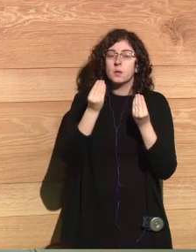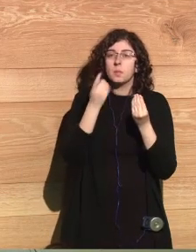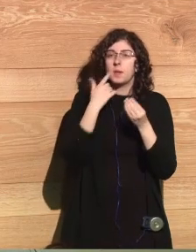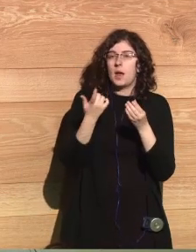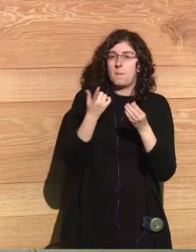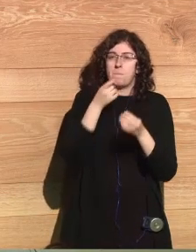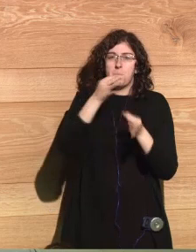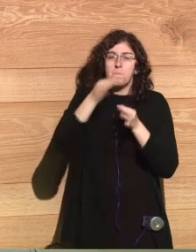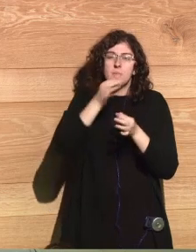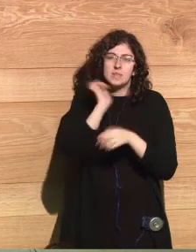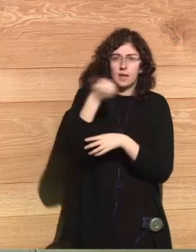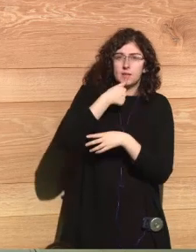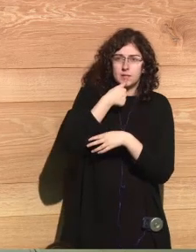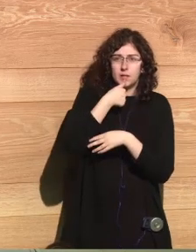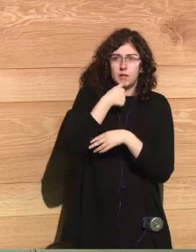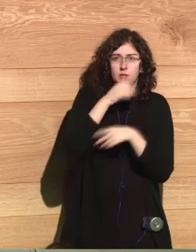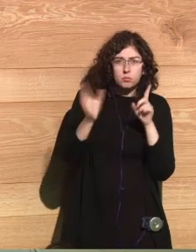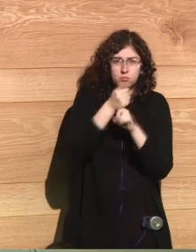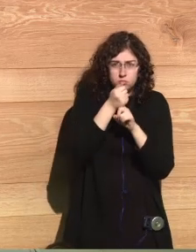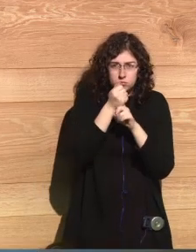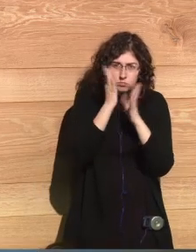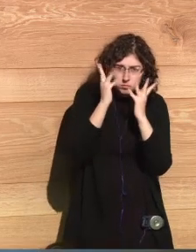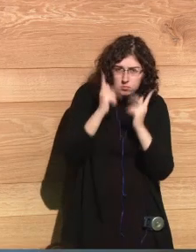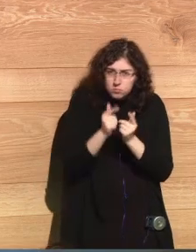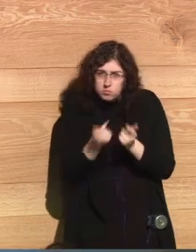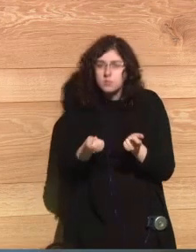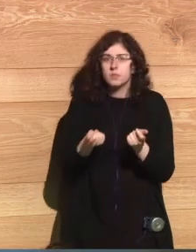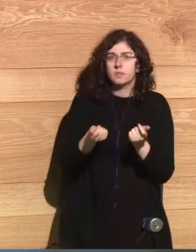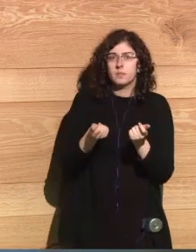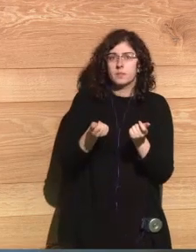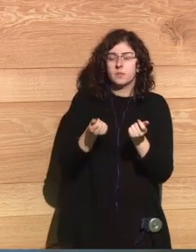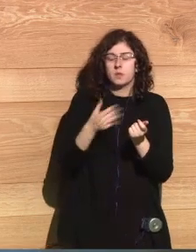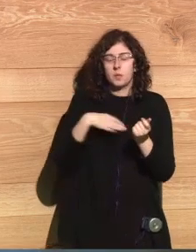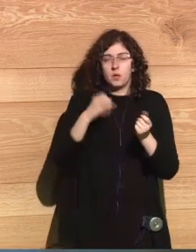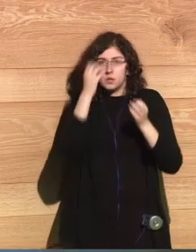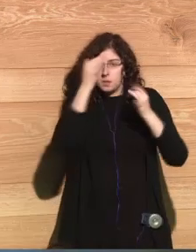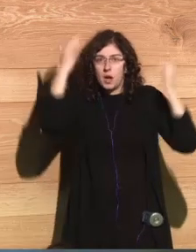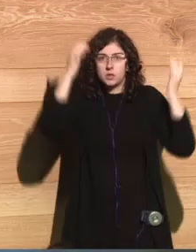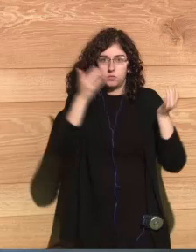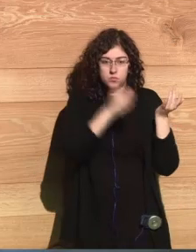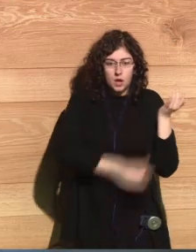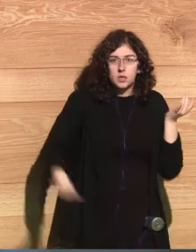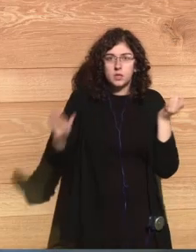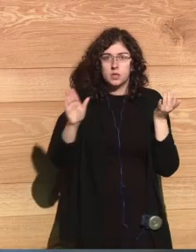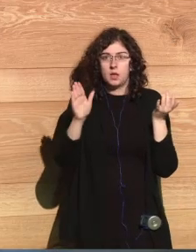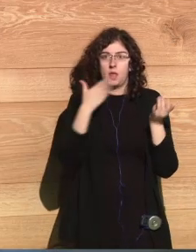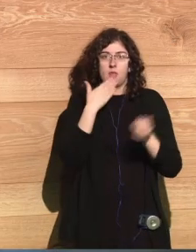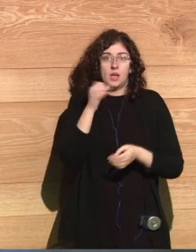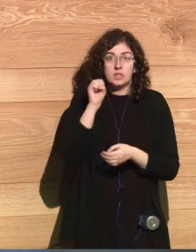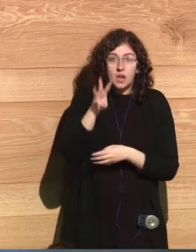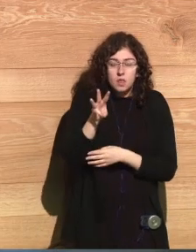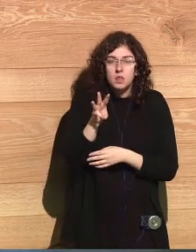the army. Can you imagine 13-year-old girls could do such important,